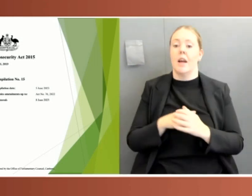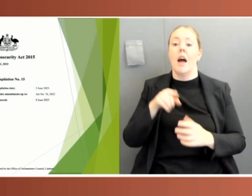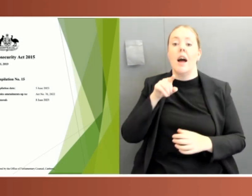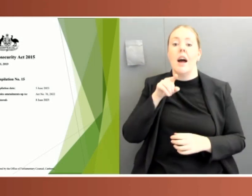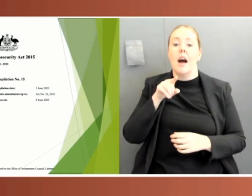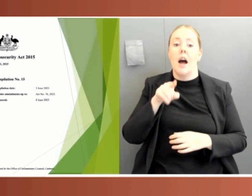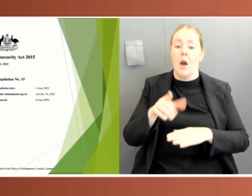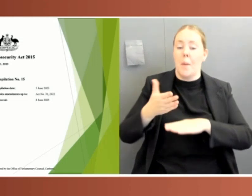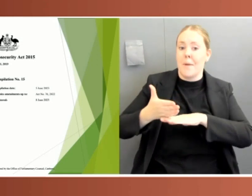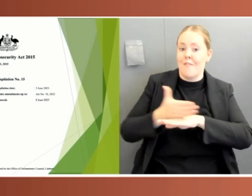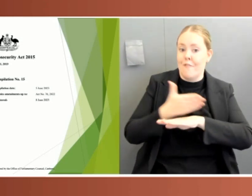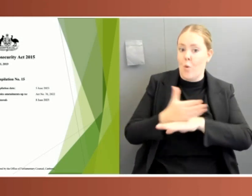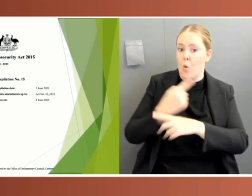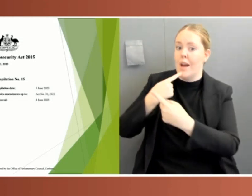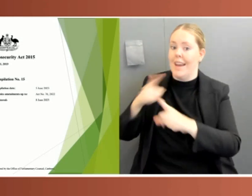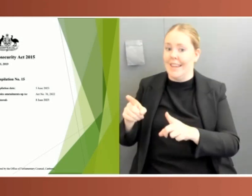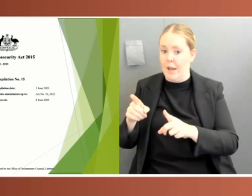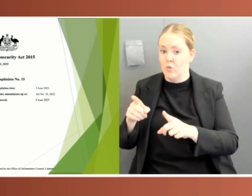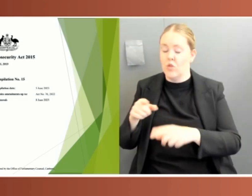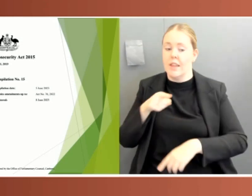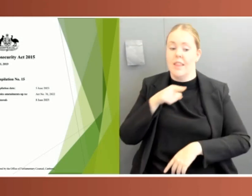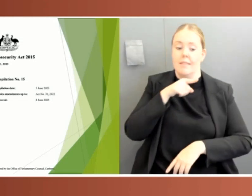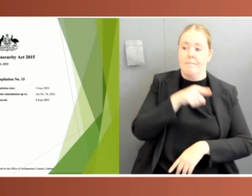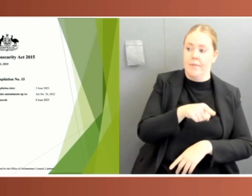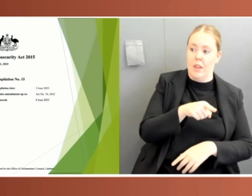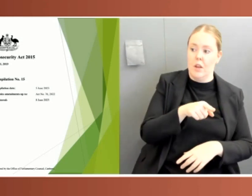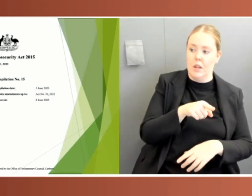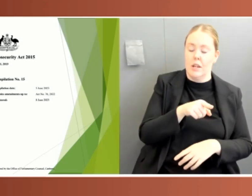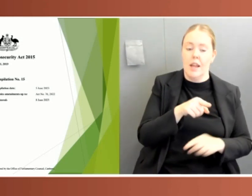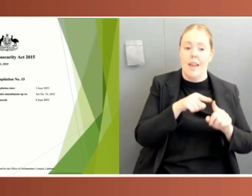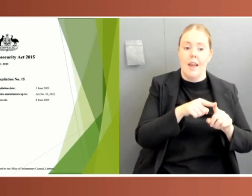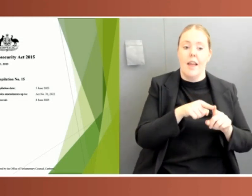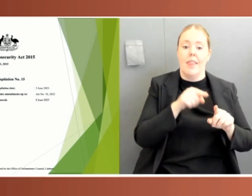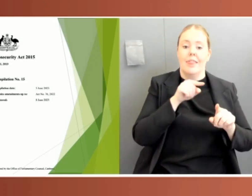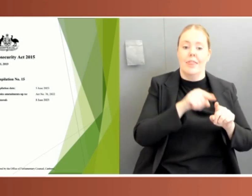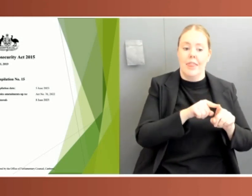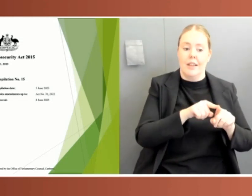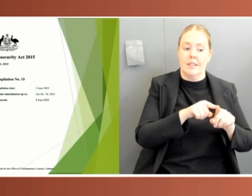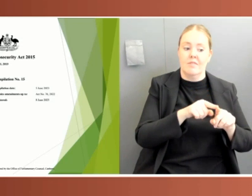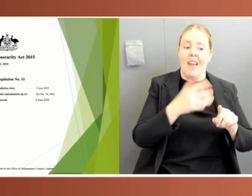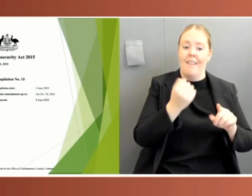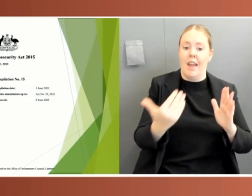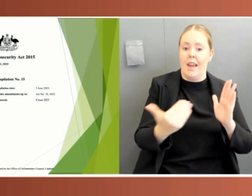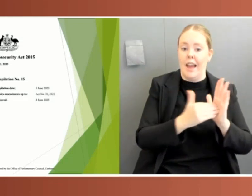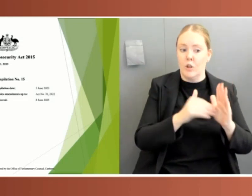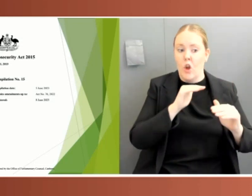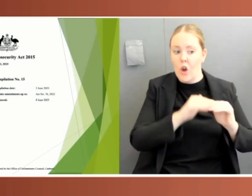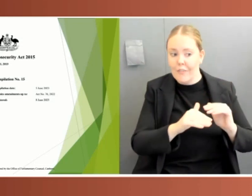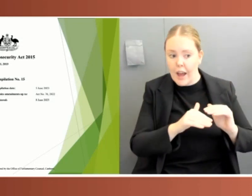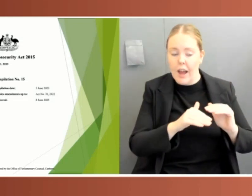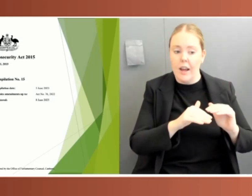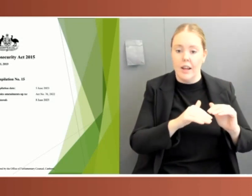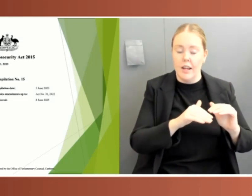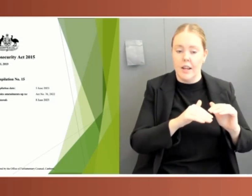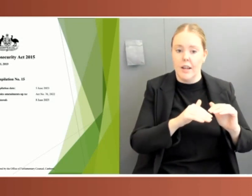rising, the Governor-General declared that a human biosecurity emergency existed. The Act prevents parliament from disallowing the Governor-General's declaration of a human